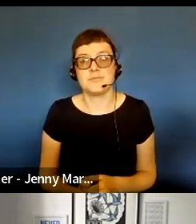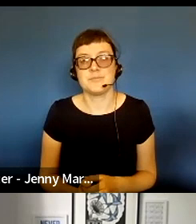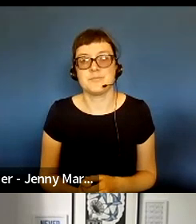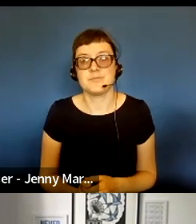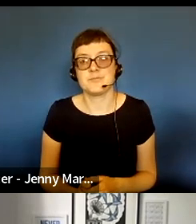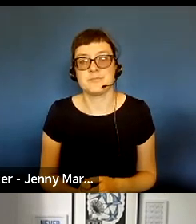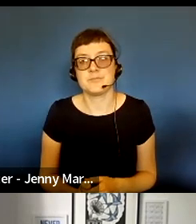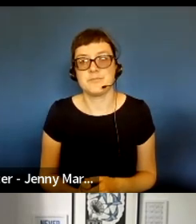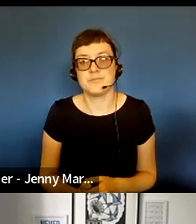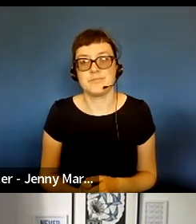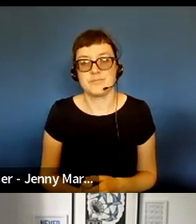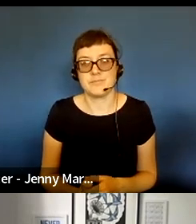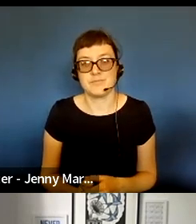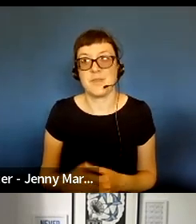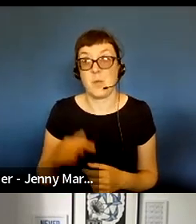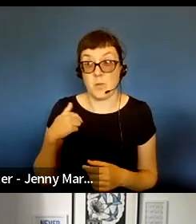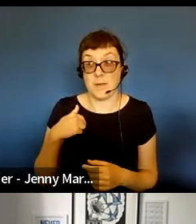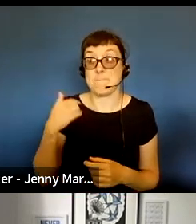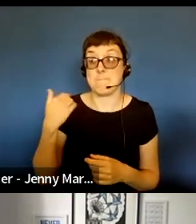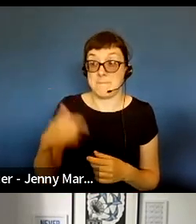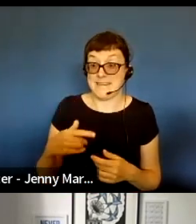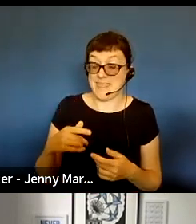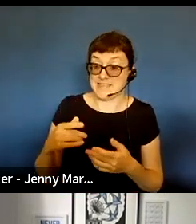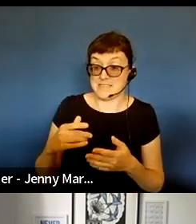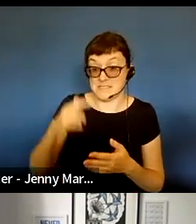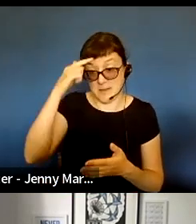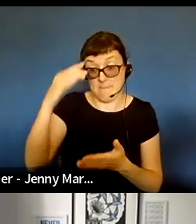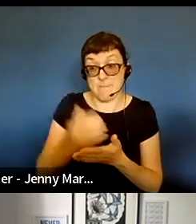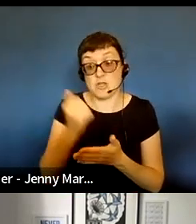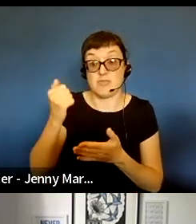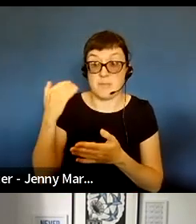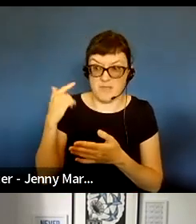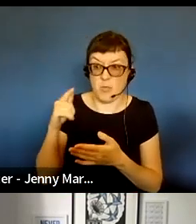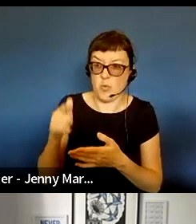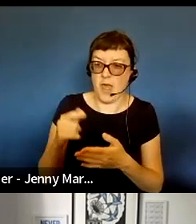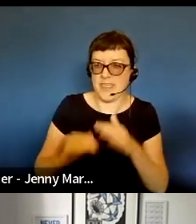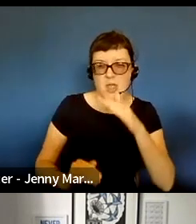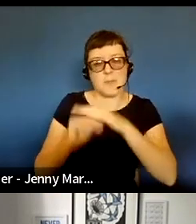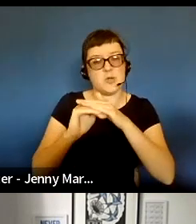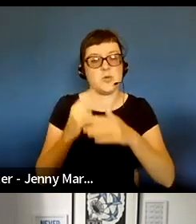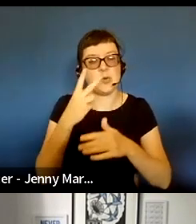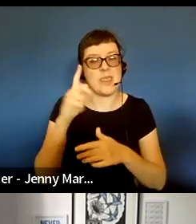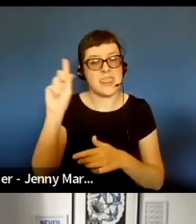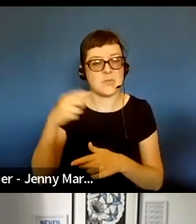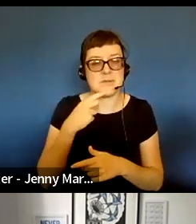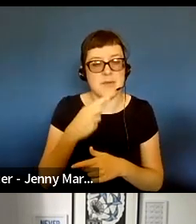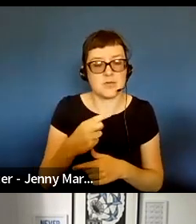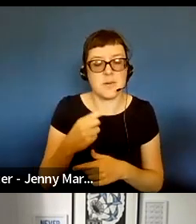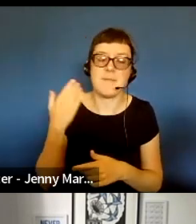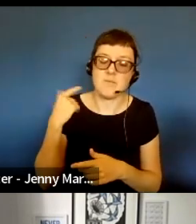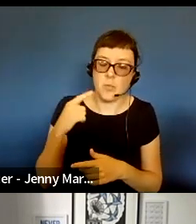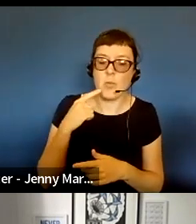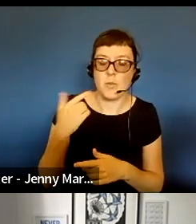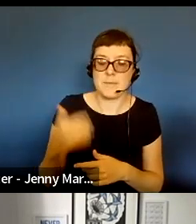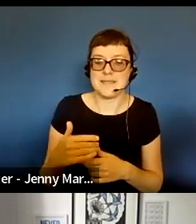we have offered these kind of bursaries before the, these are grants of up to 2000 pounds. And previously we've run